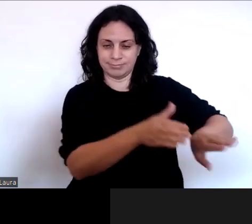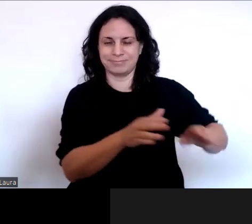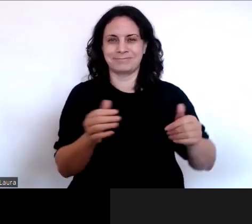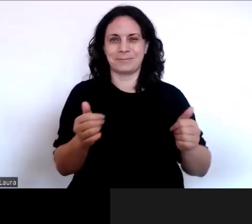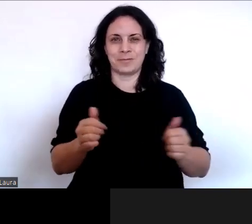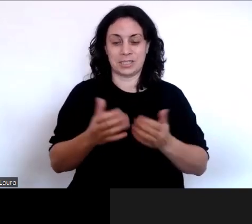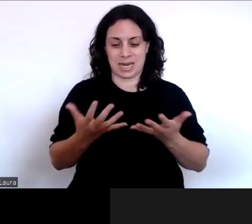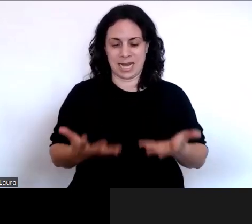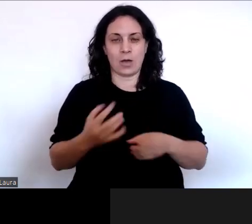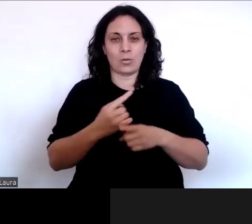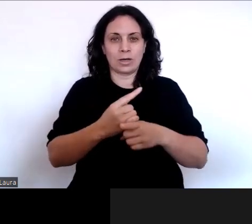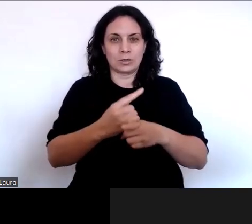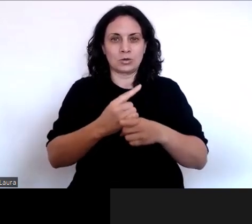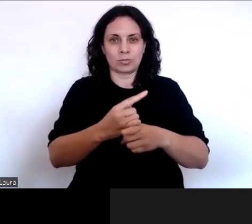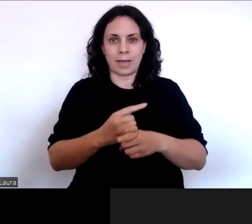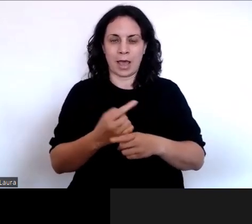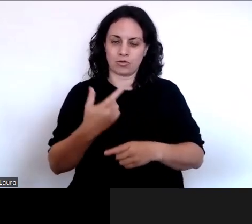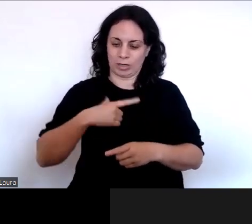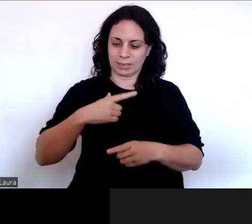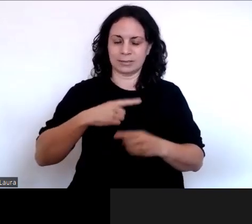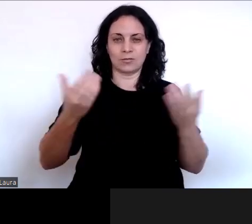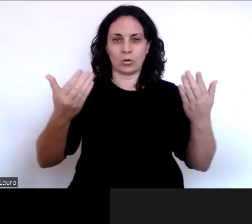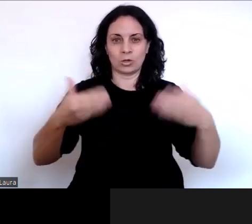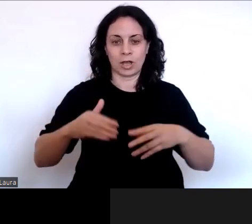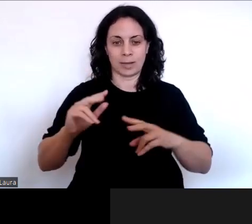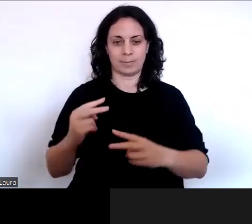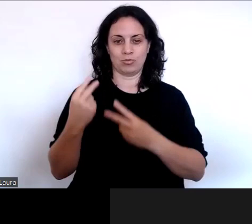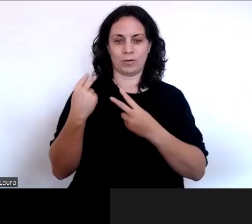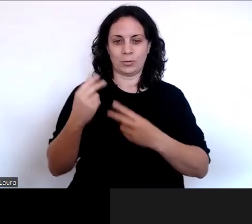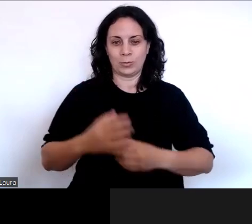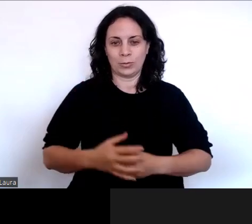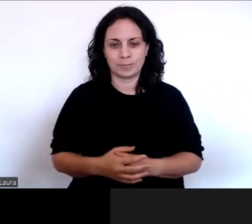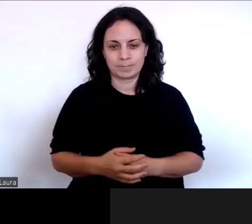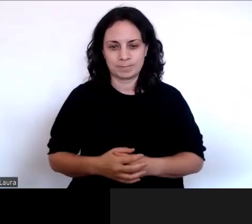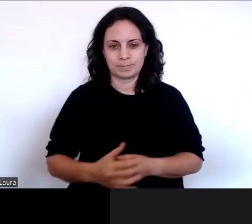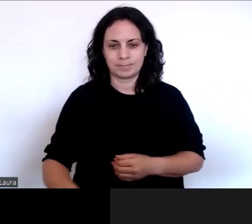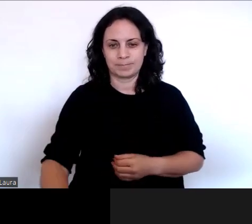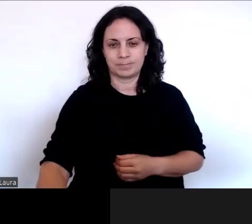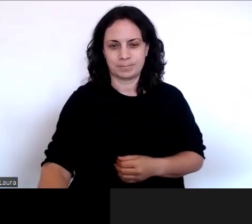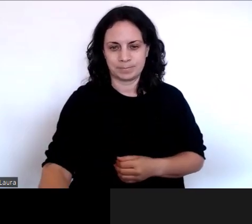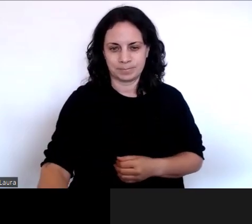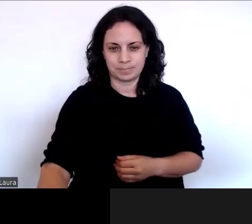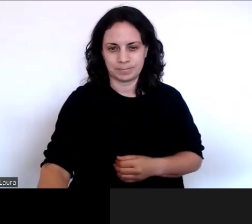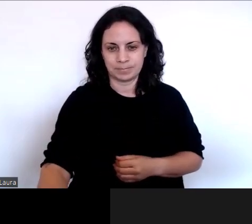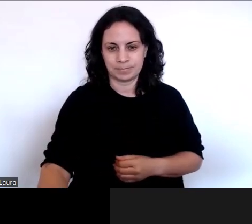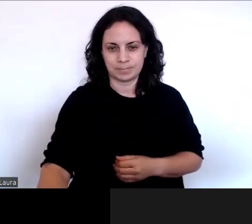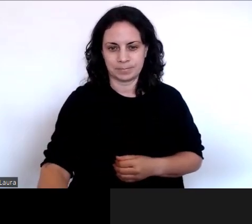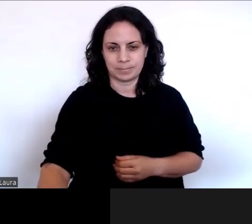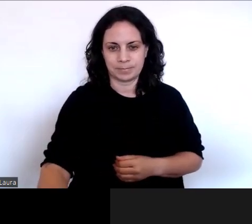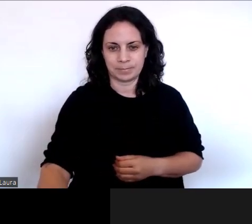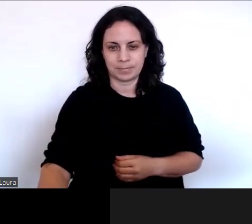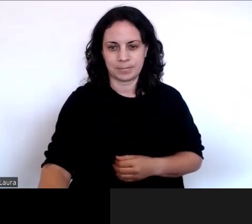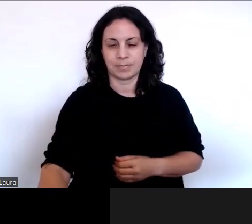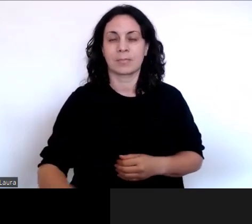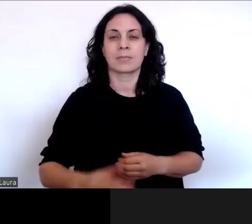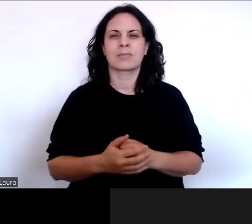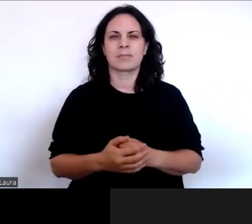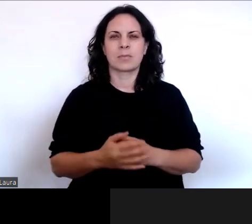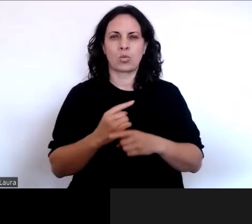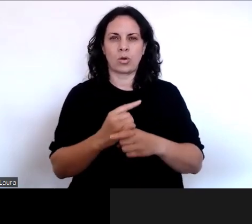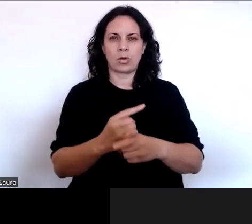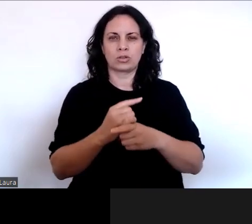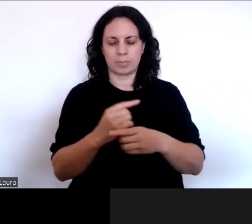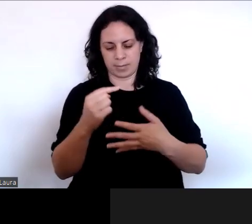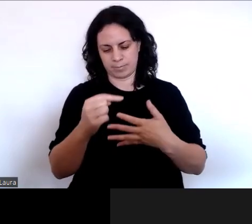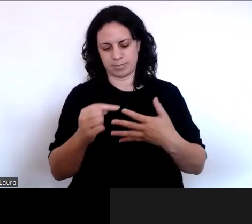talk about what you're all here for, which is our review. Yes, so in this webinar we're going to cover five